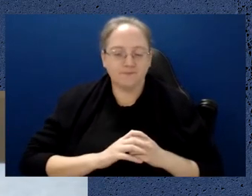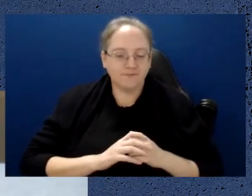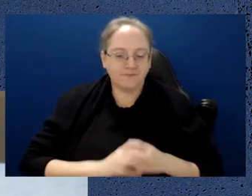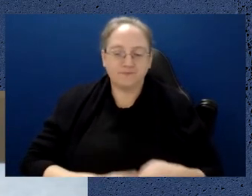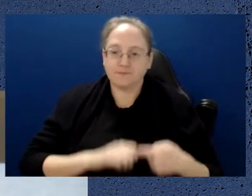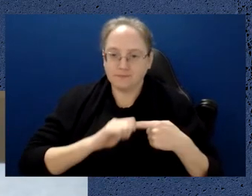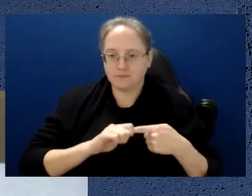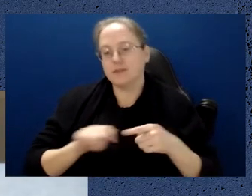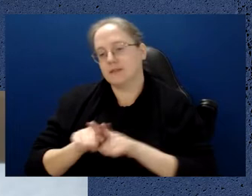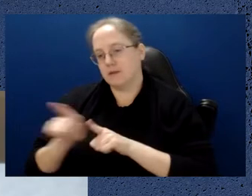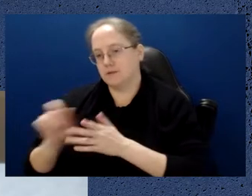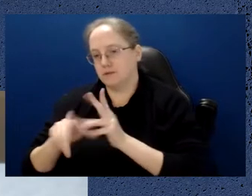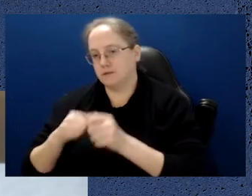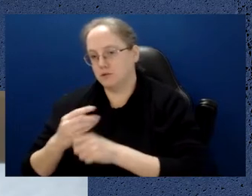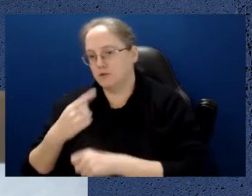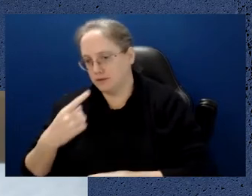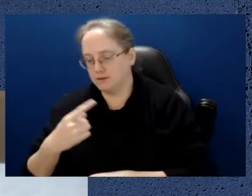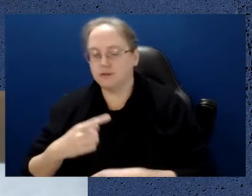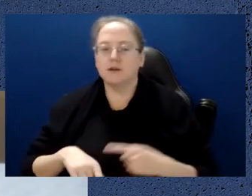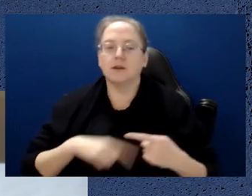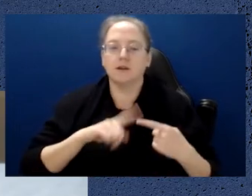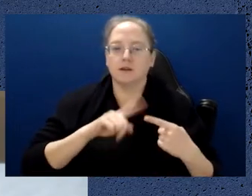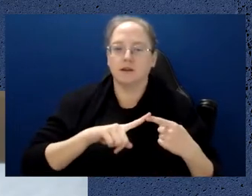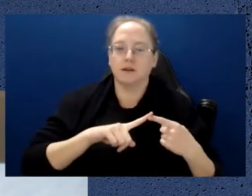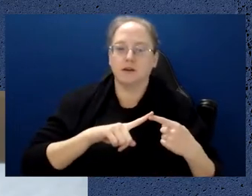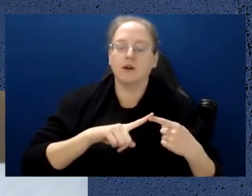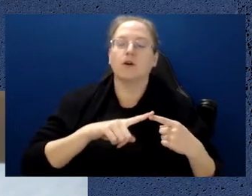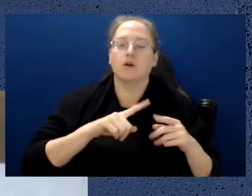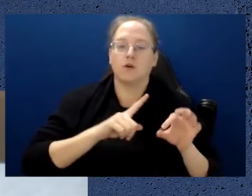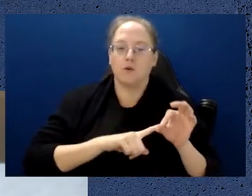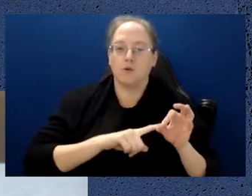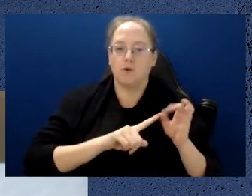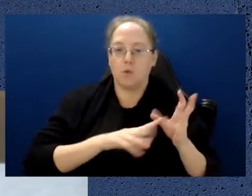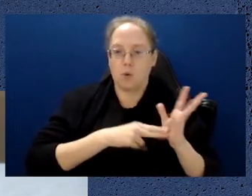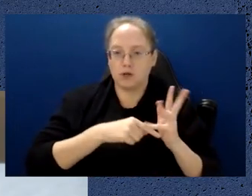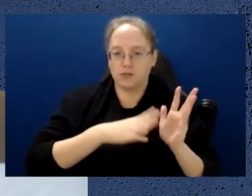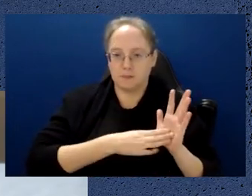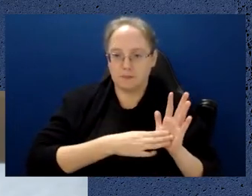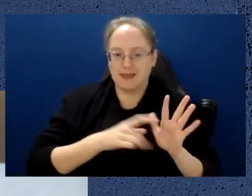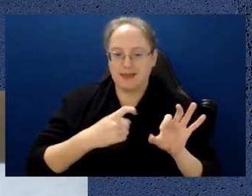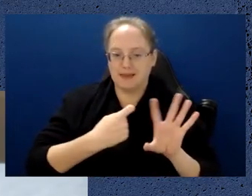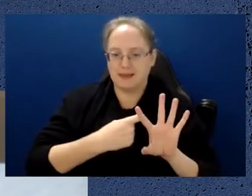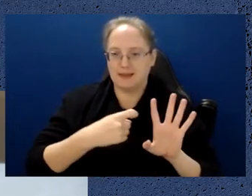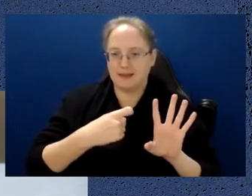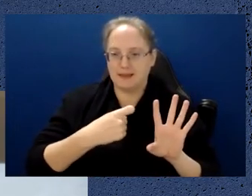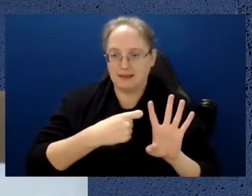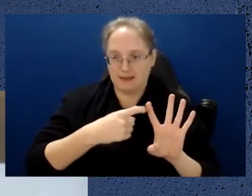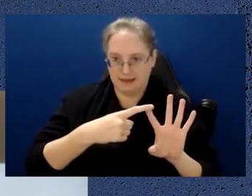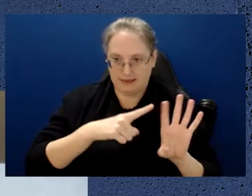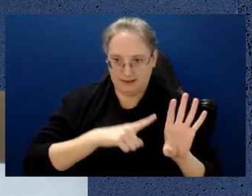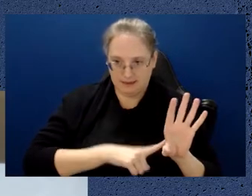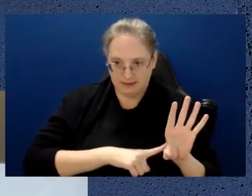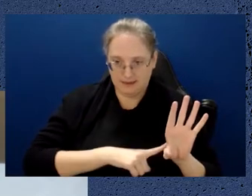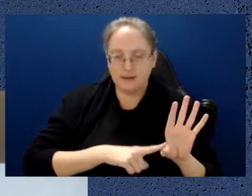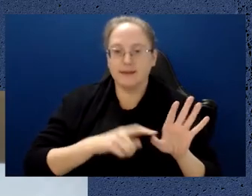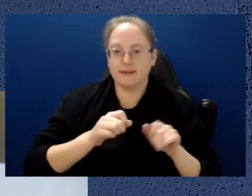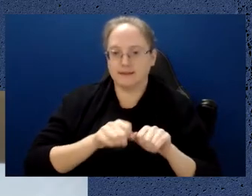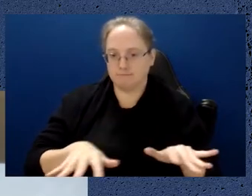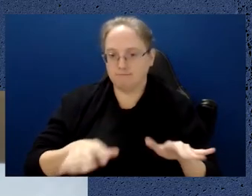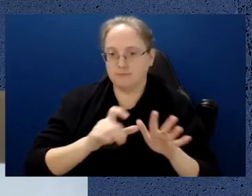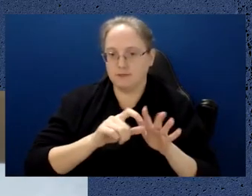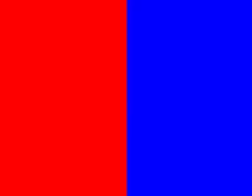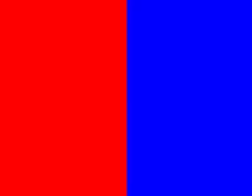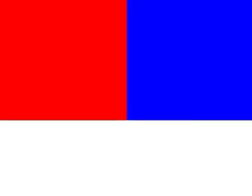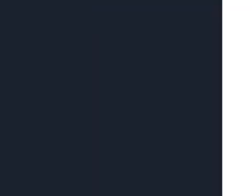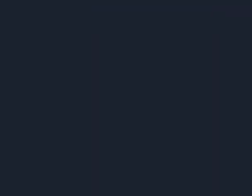three things, one of which is the one that Hugh touched on, which is something that we call quantum key distribution. And the idea